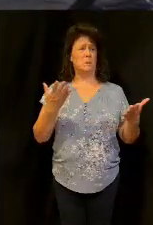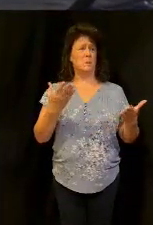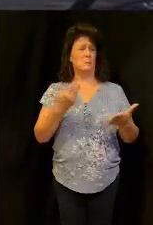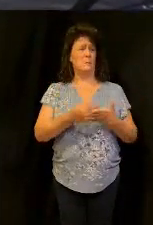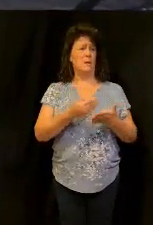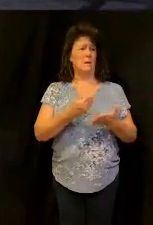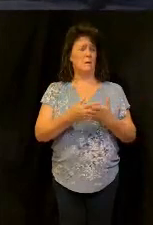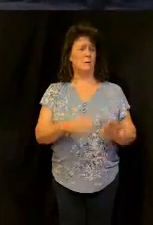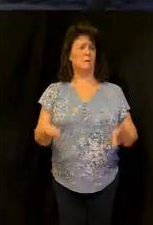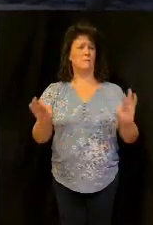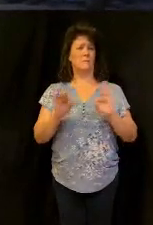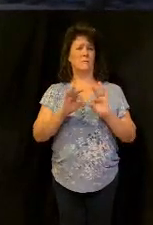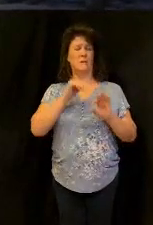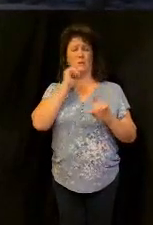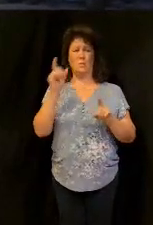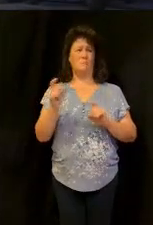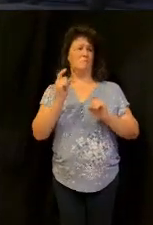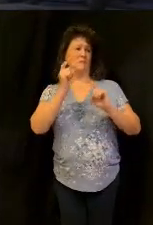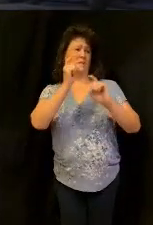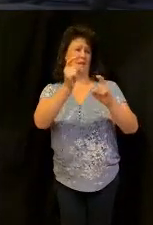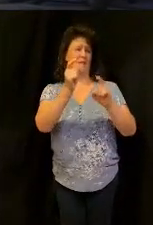people just don't come and give it to us